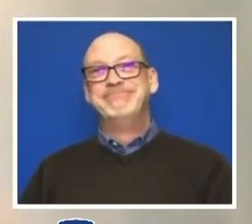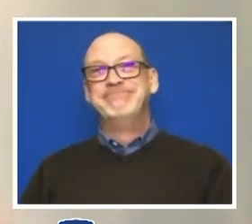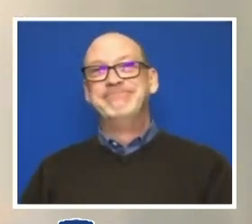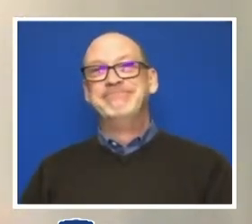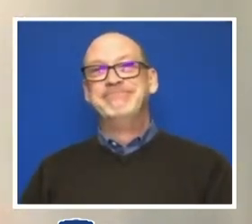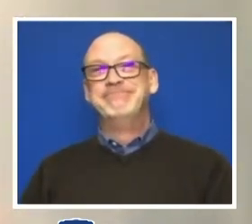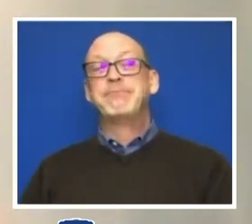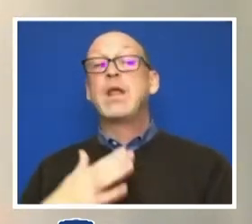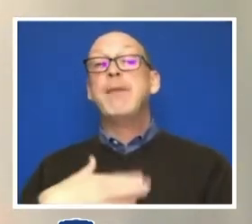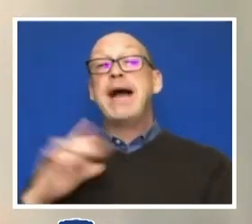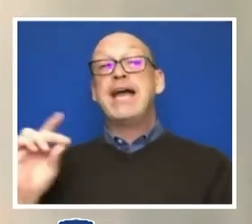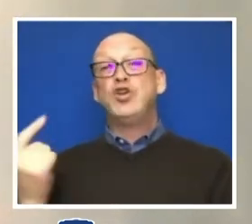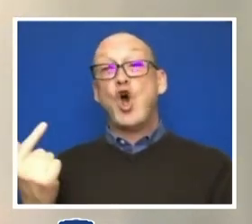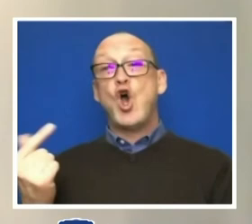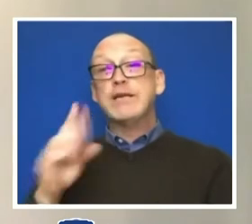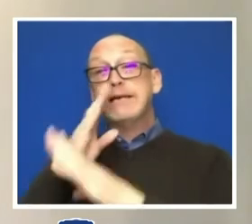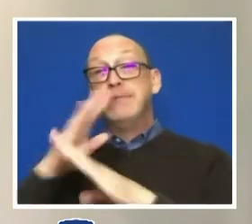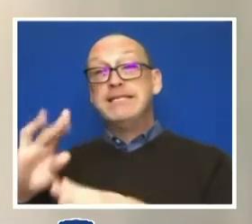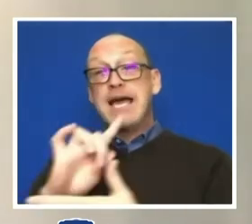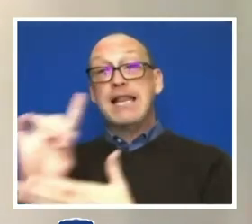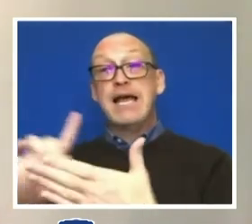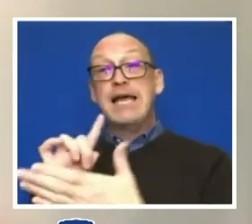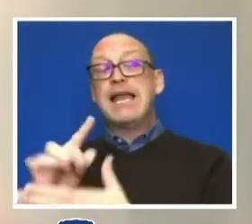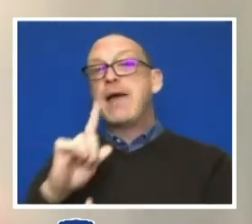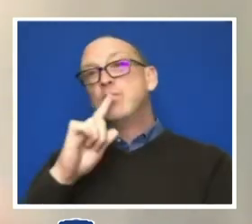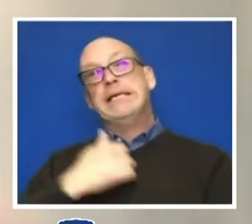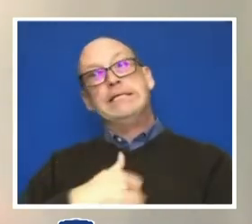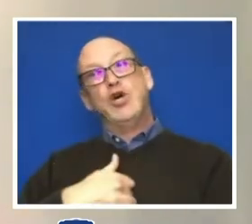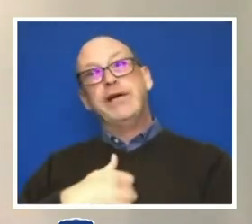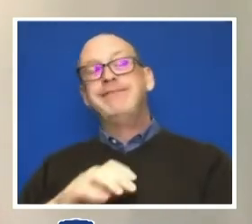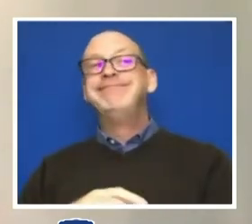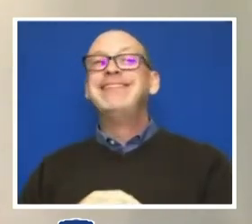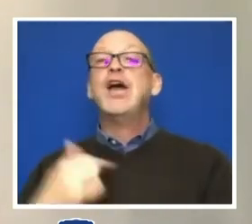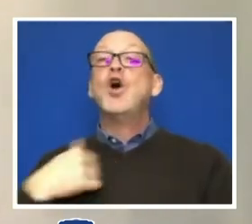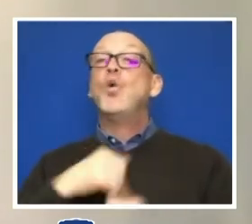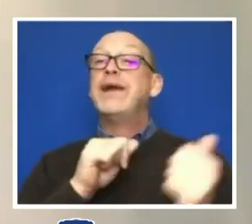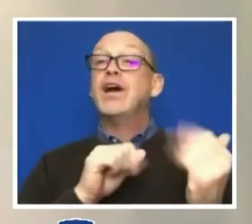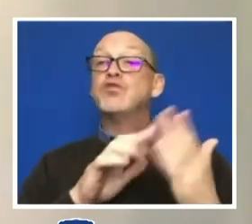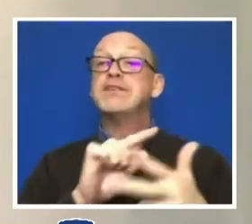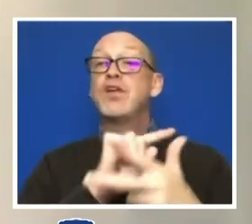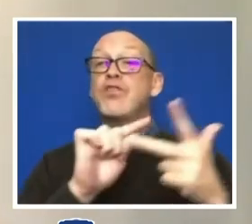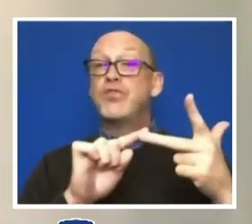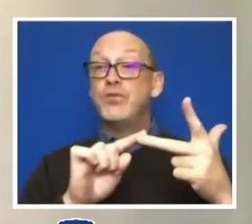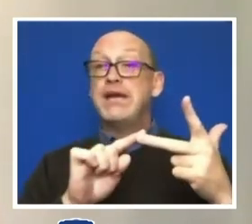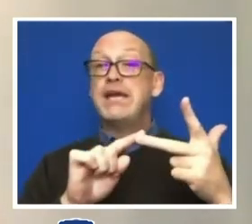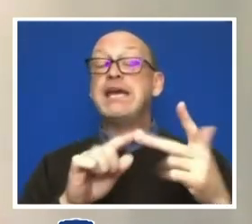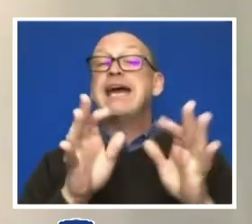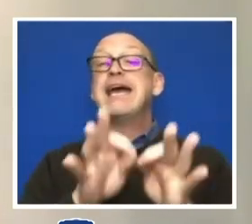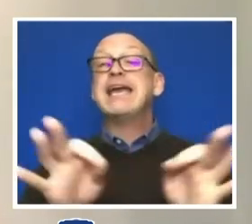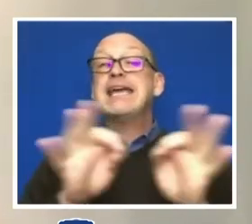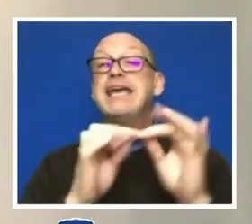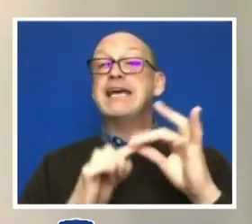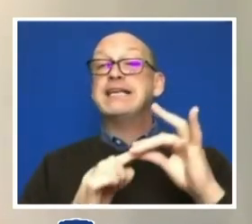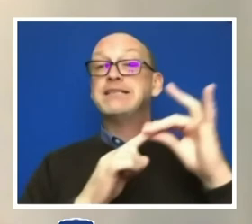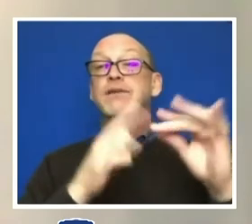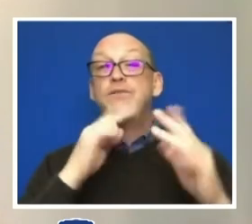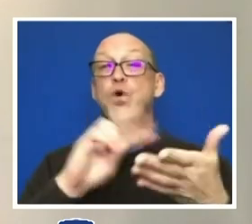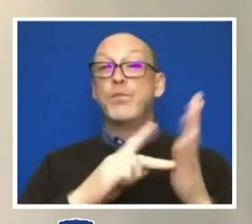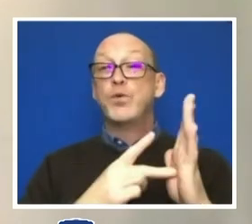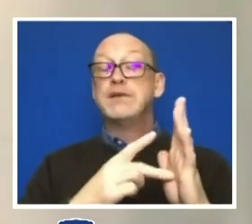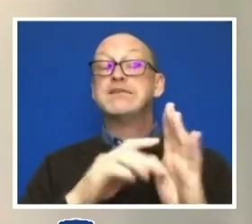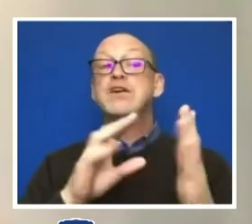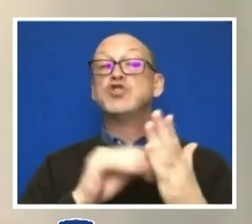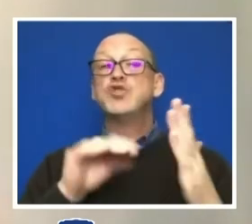My dogs have been silent for an hour, I'm so sorry. So we address three major or key exceptions for the purposes of the student conduct